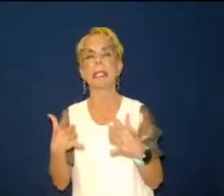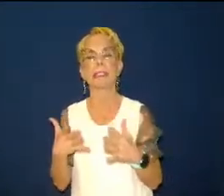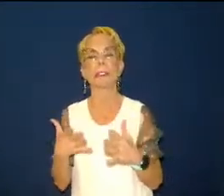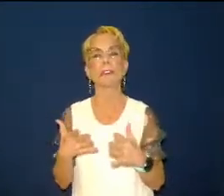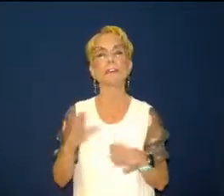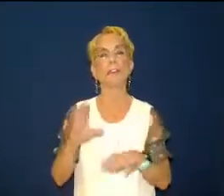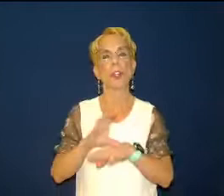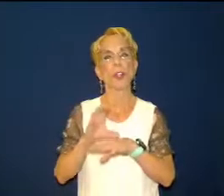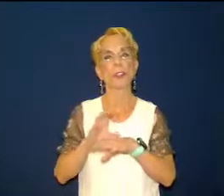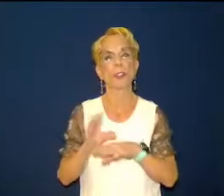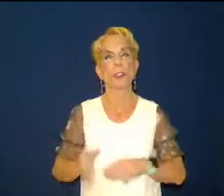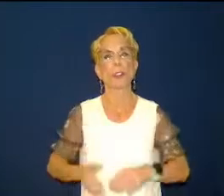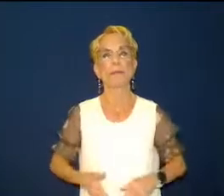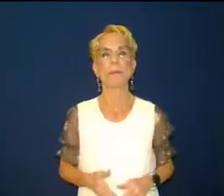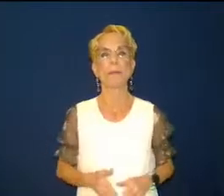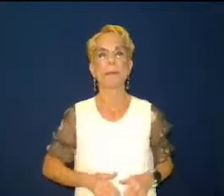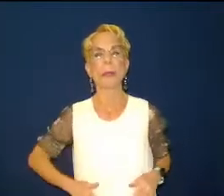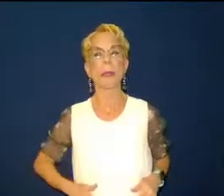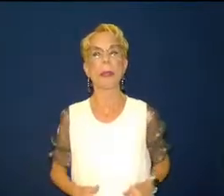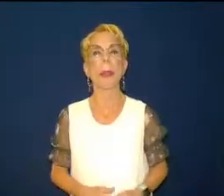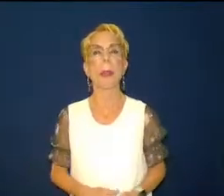that make a new commitment